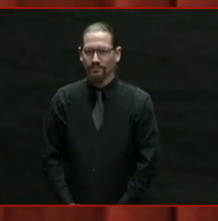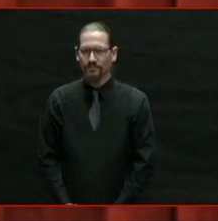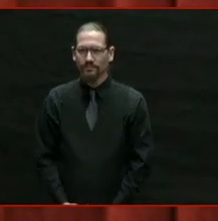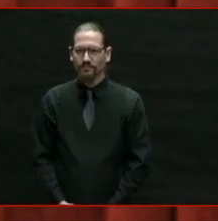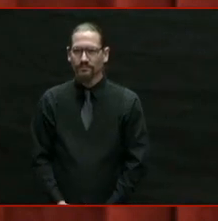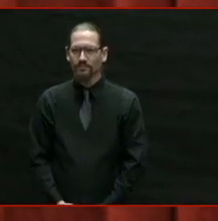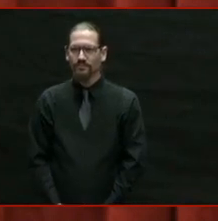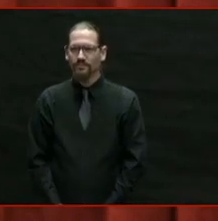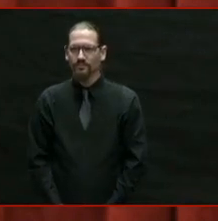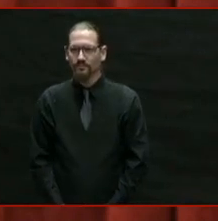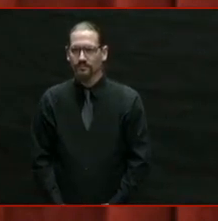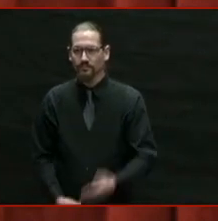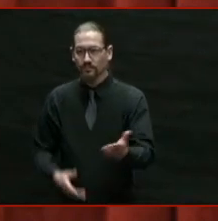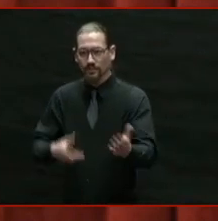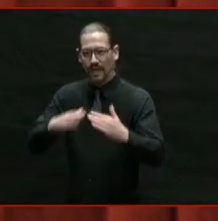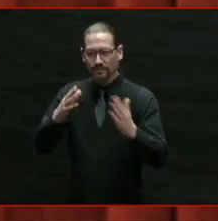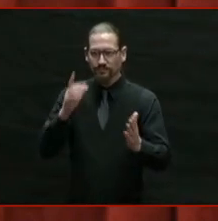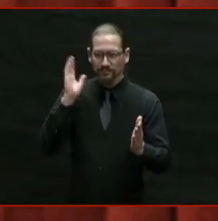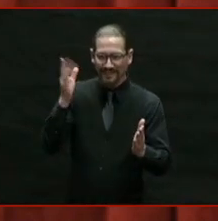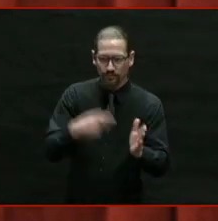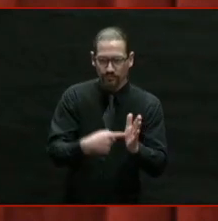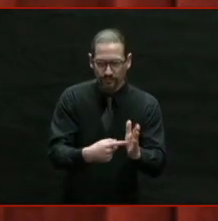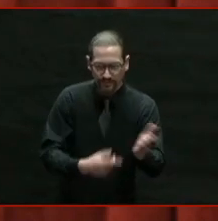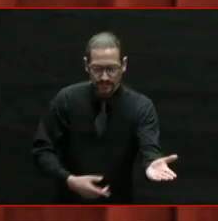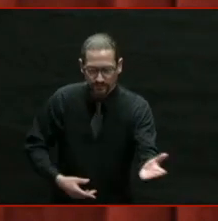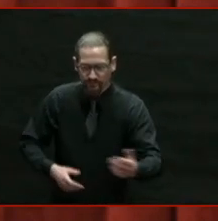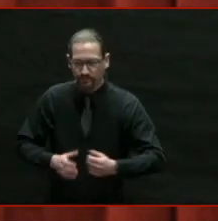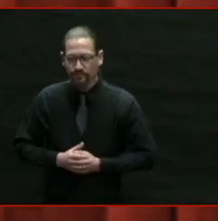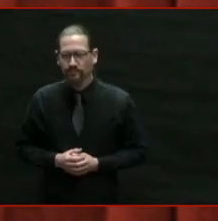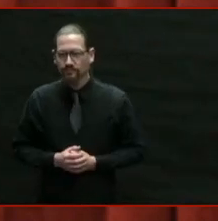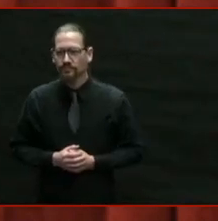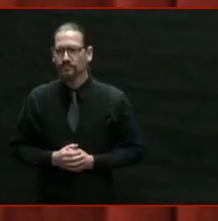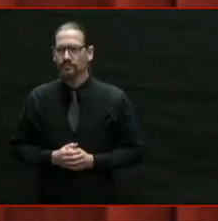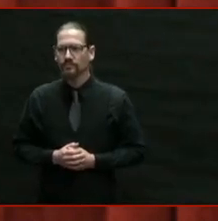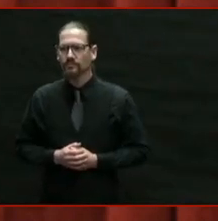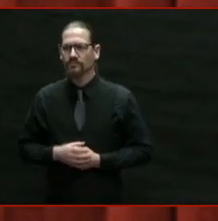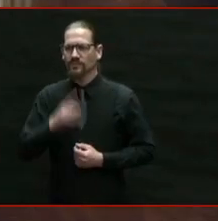Speaker Shikarchi, it's great to say that.